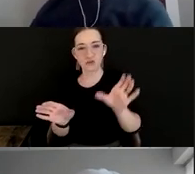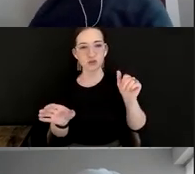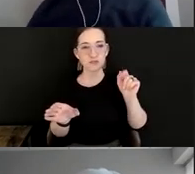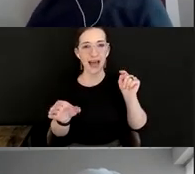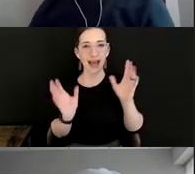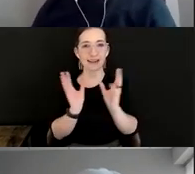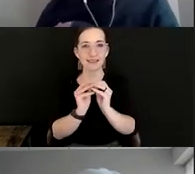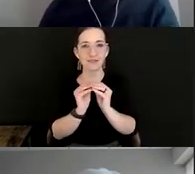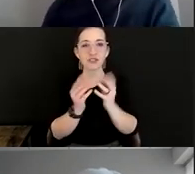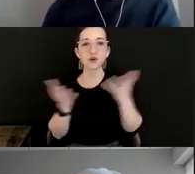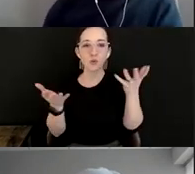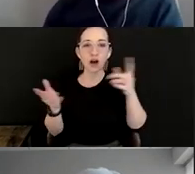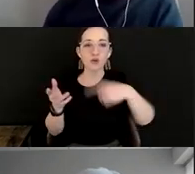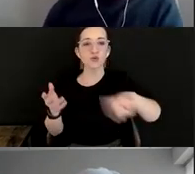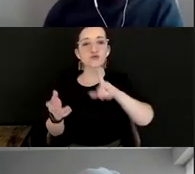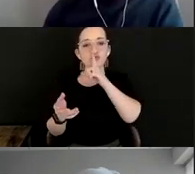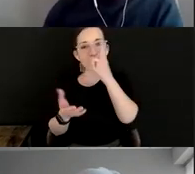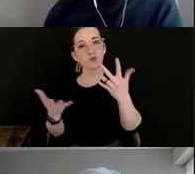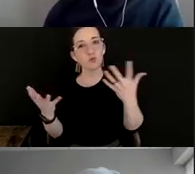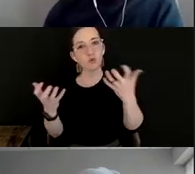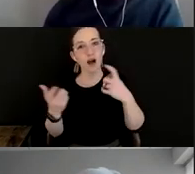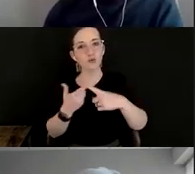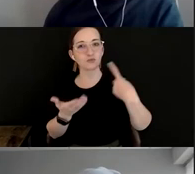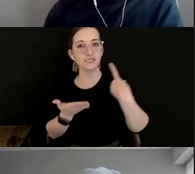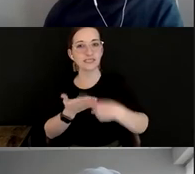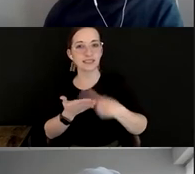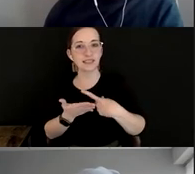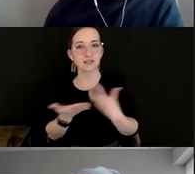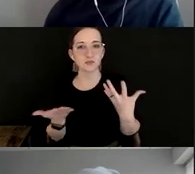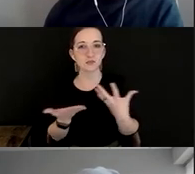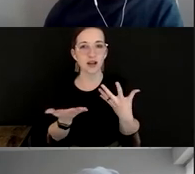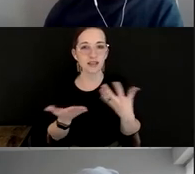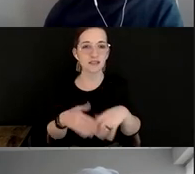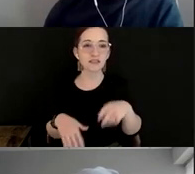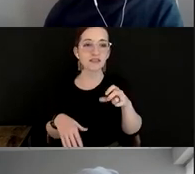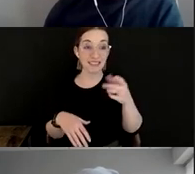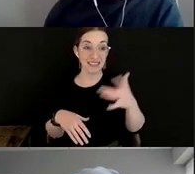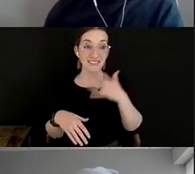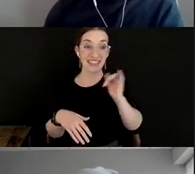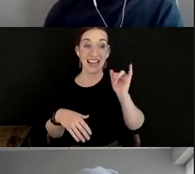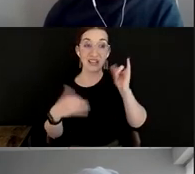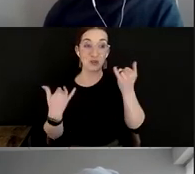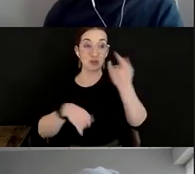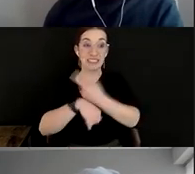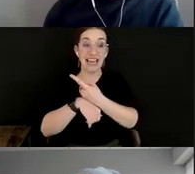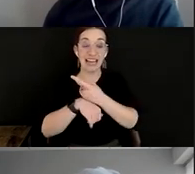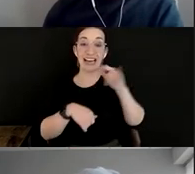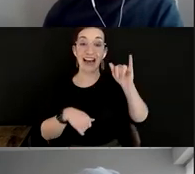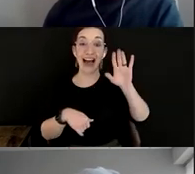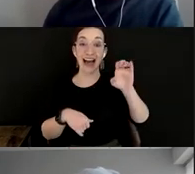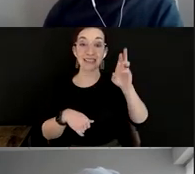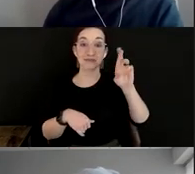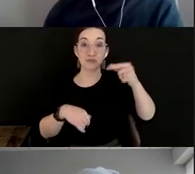are the things that people really want to discuss? Or what do we feel like today was just the tip of the iceberg, as we talk about